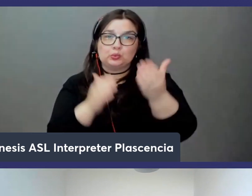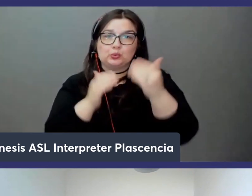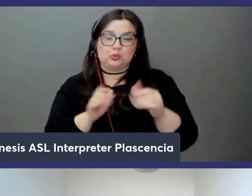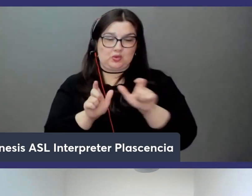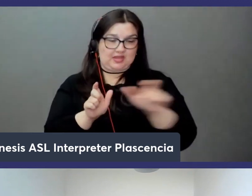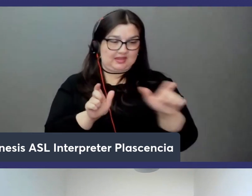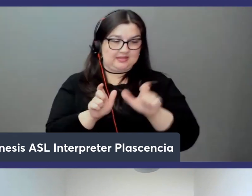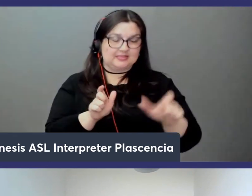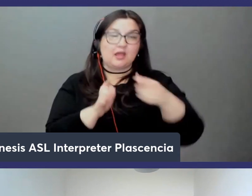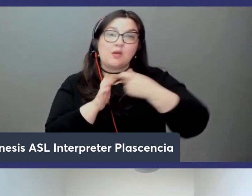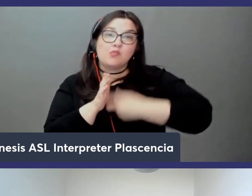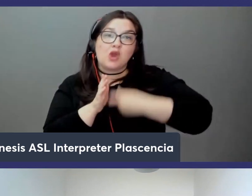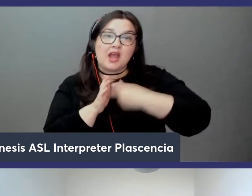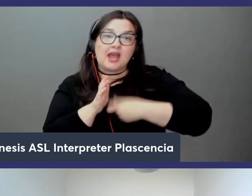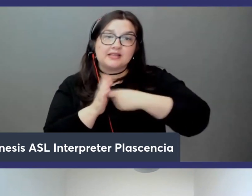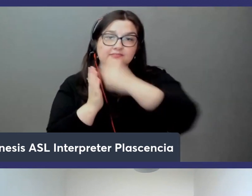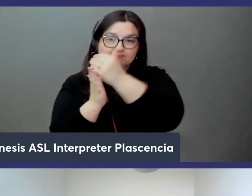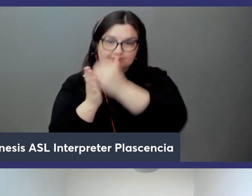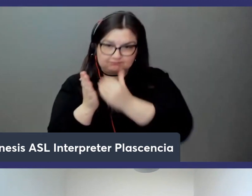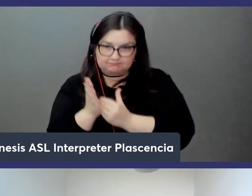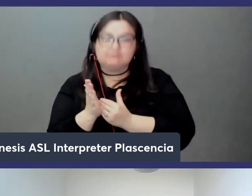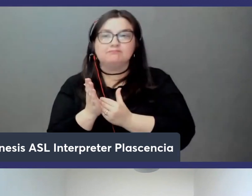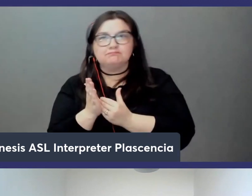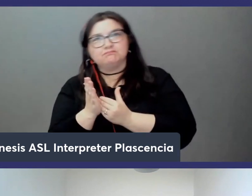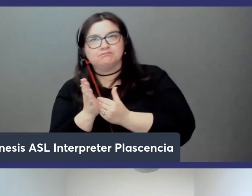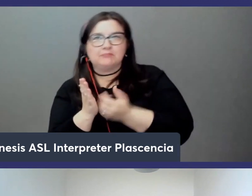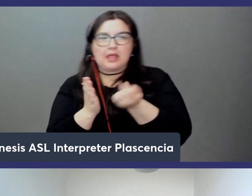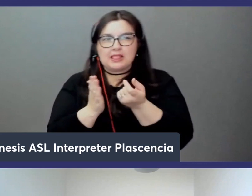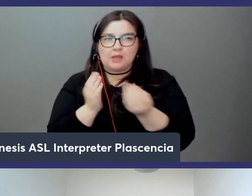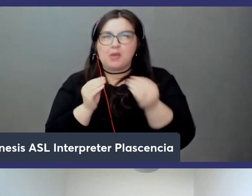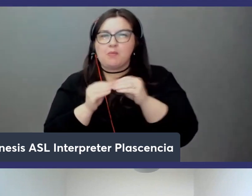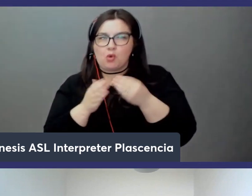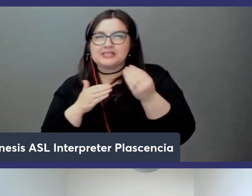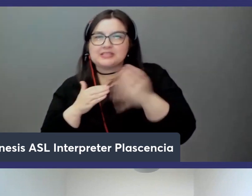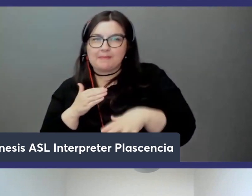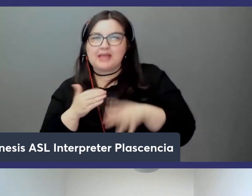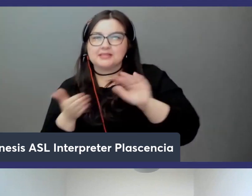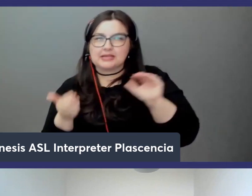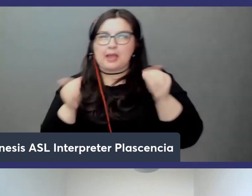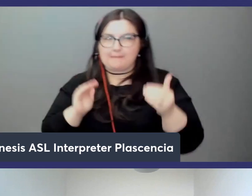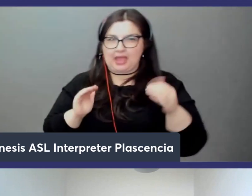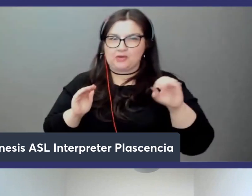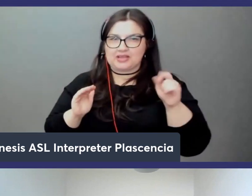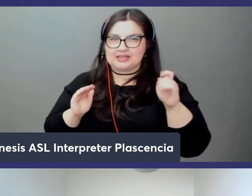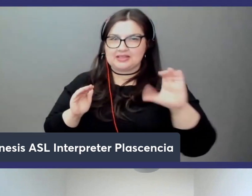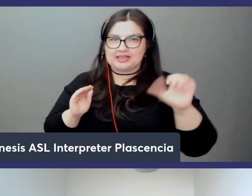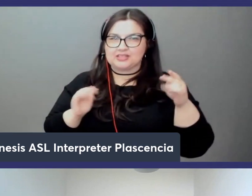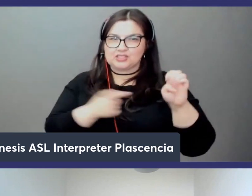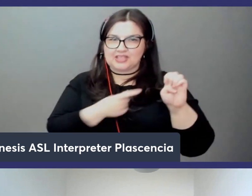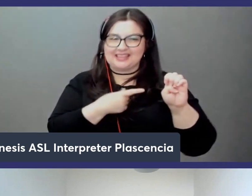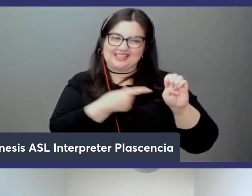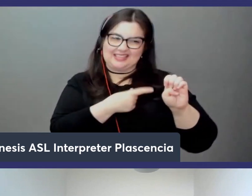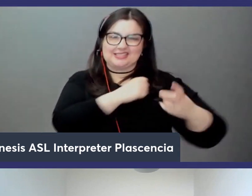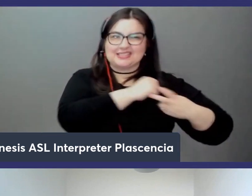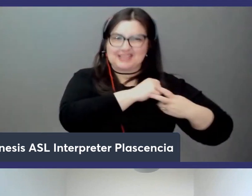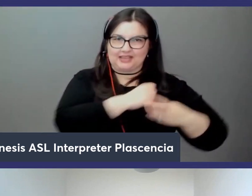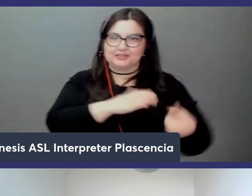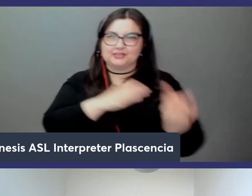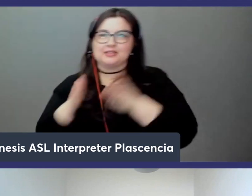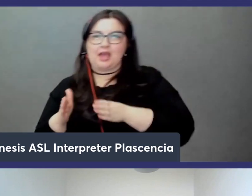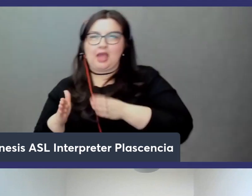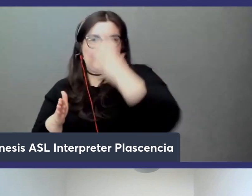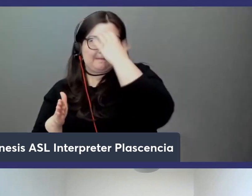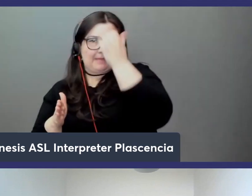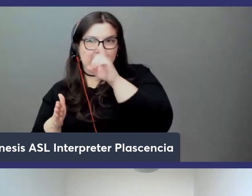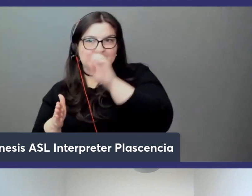are uh you know slightly more expensive than elastic cash because again elastic cash is a cache memory db is a database